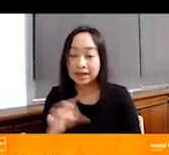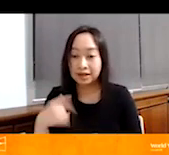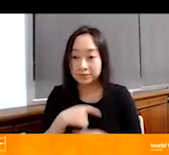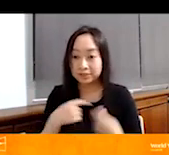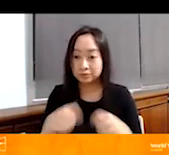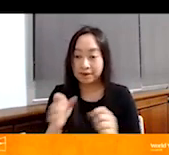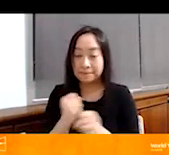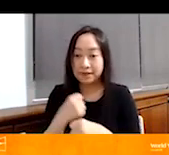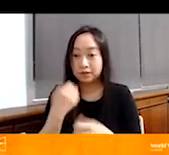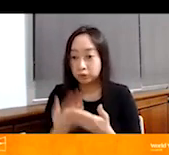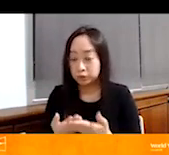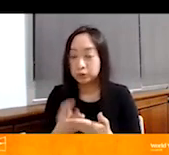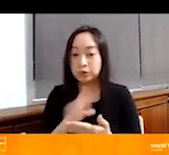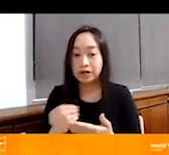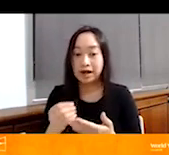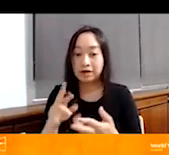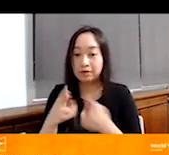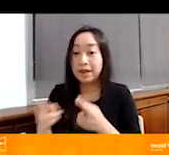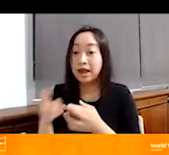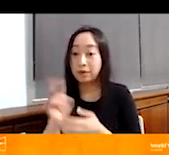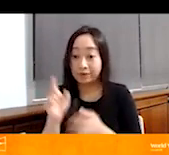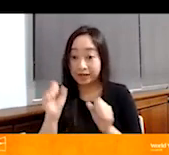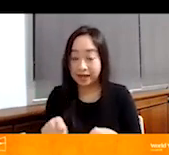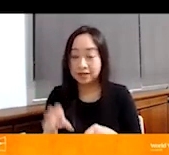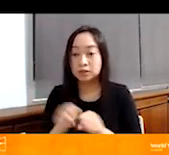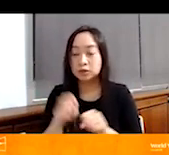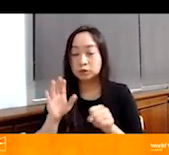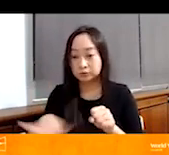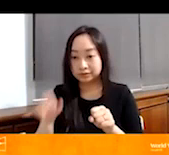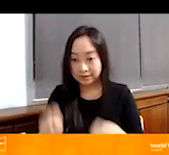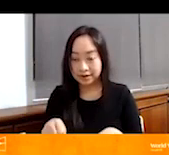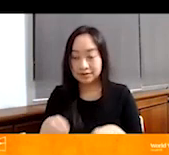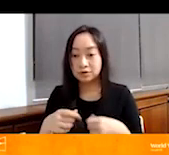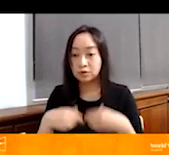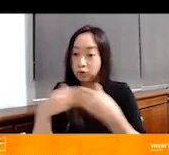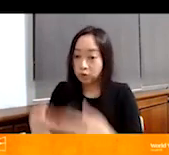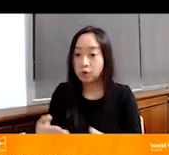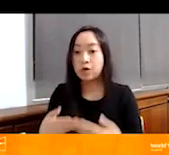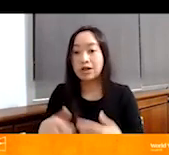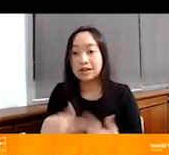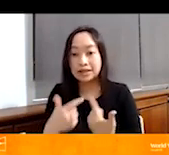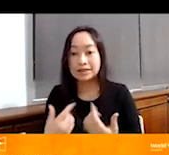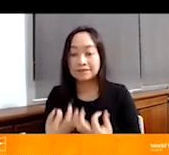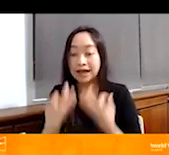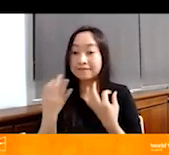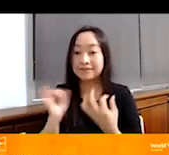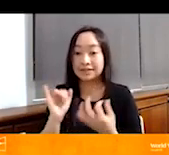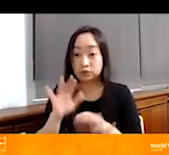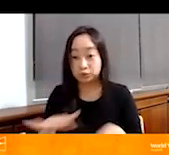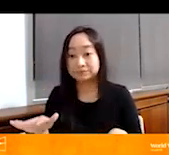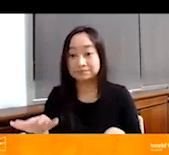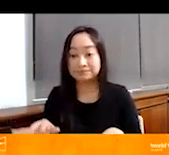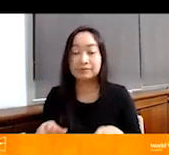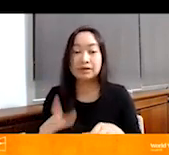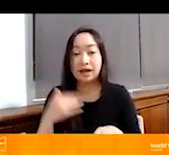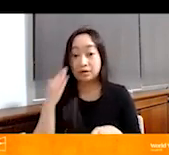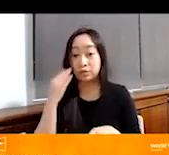try to make good and repair what we can so that, children can go on to live lives as children, right? So I know that